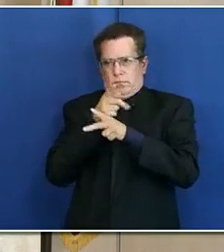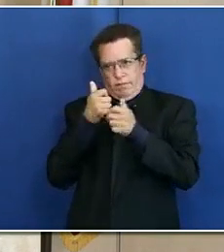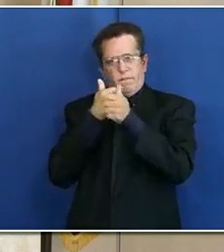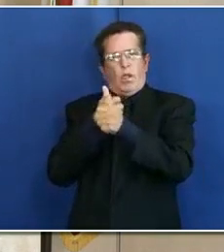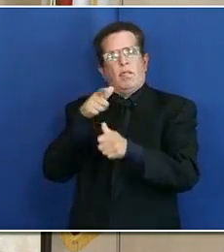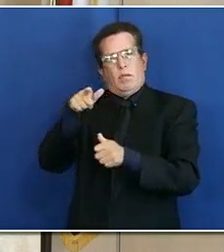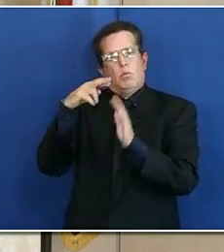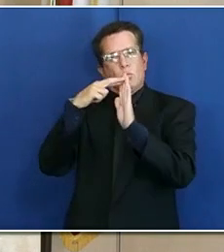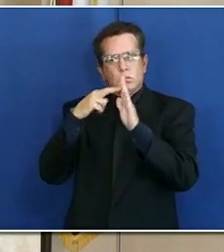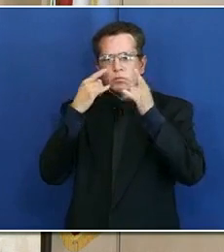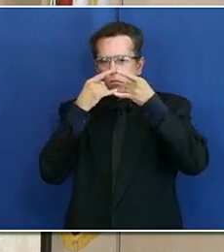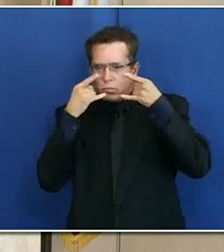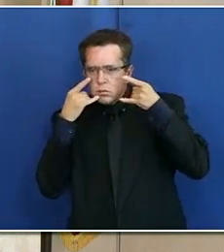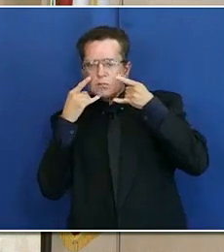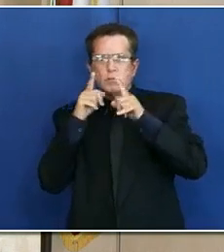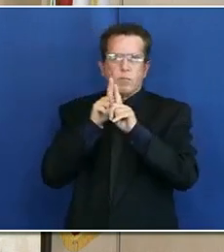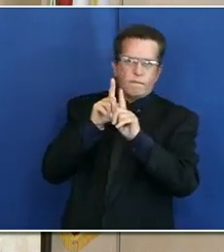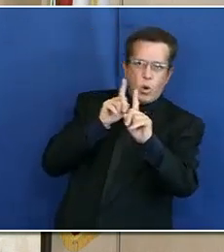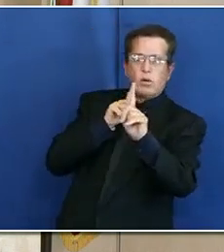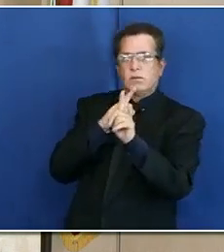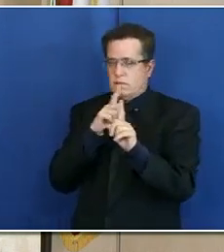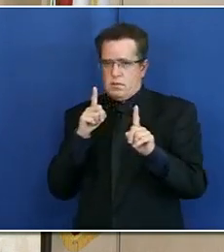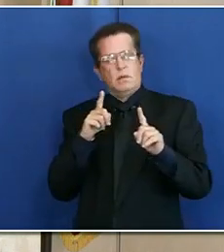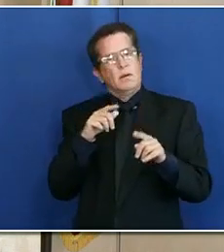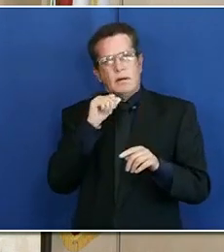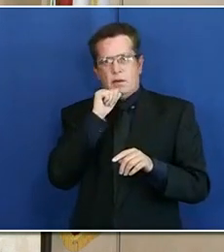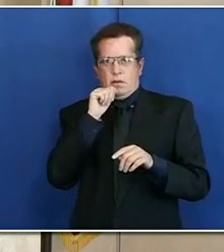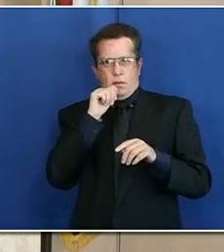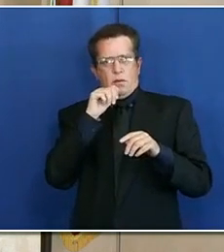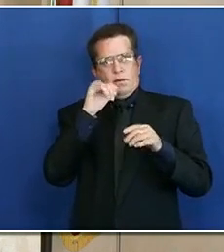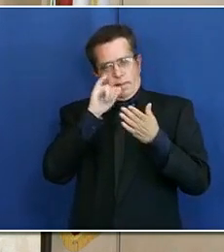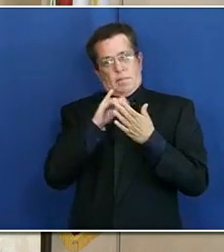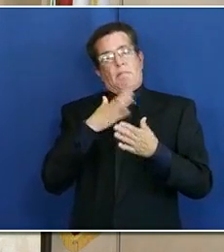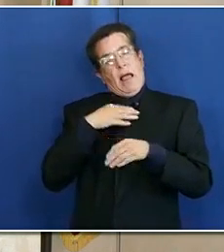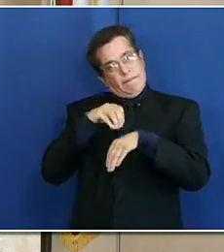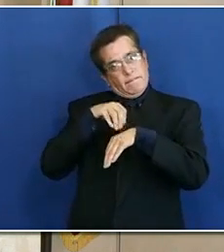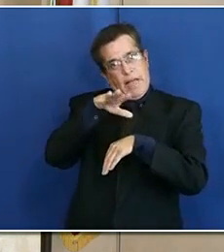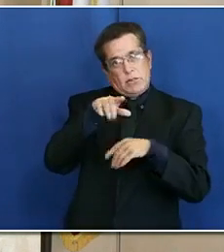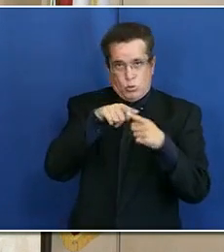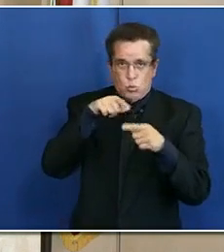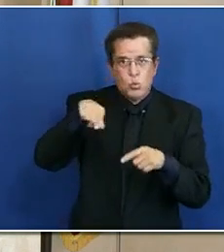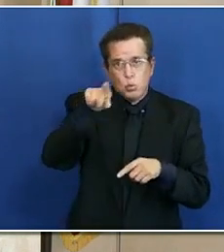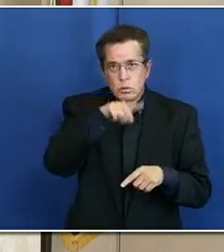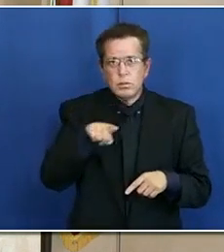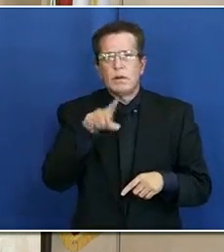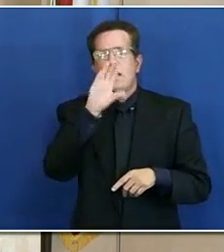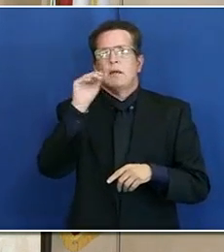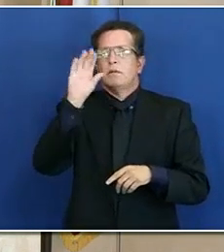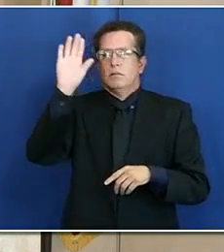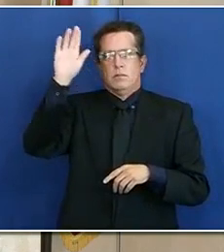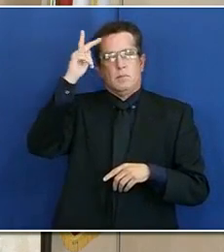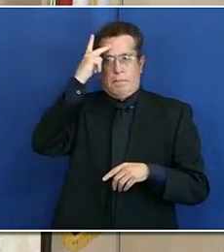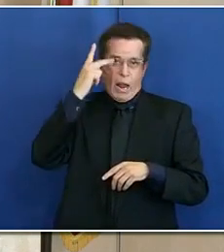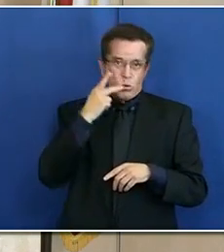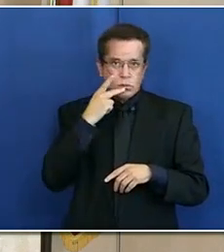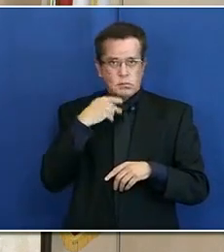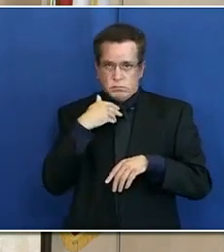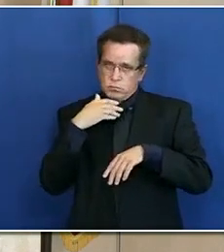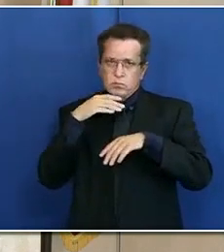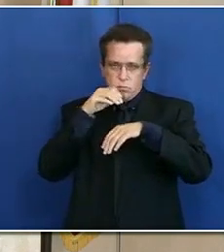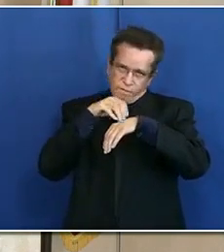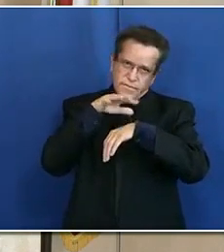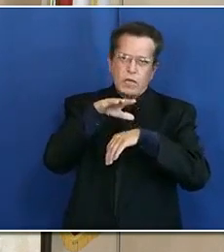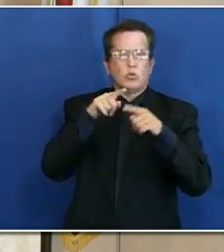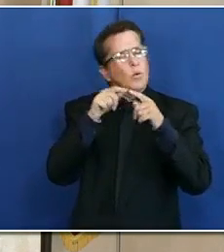So that's my advice, not only to parents that are sending their kids from out of state. That's my advice for